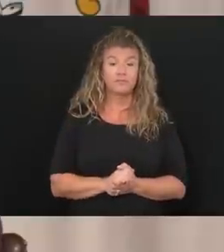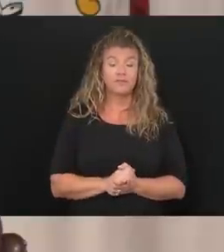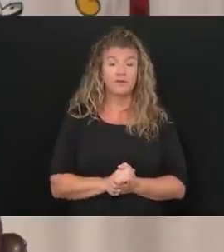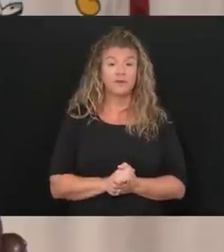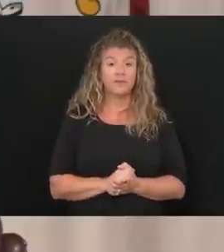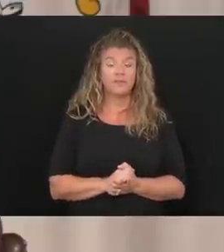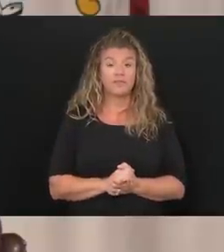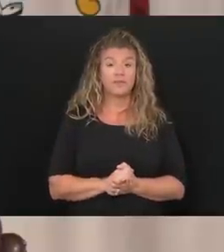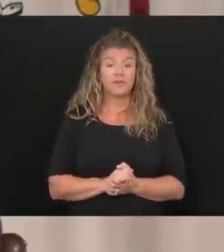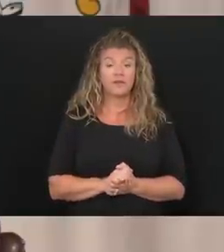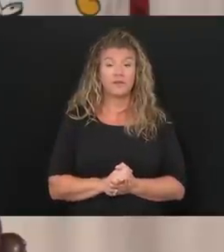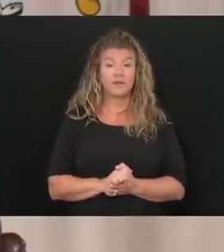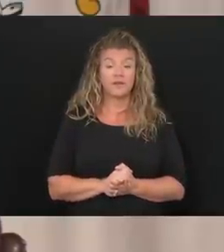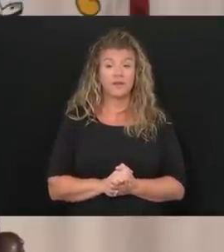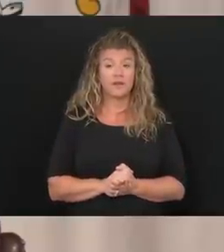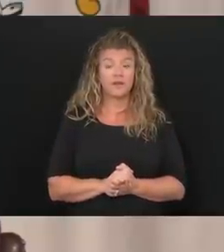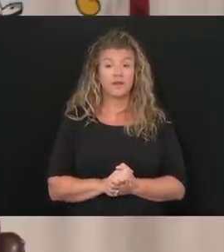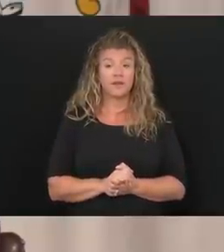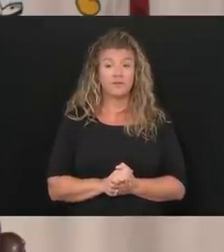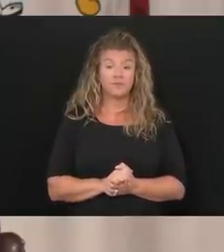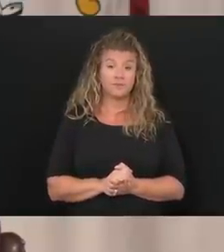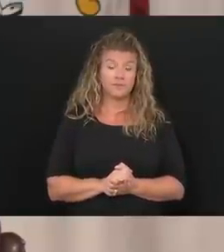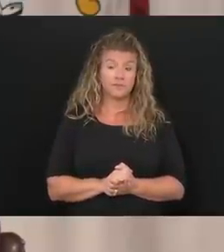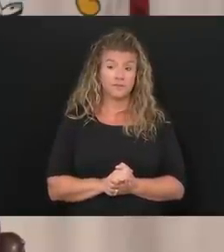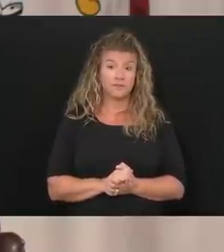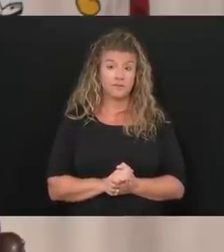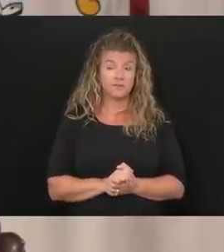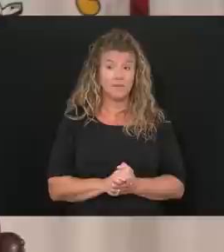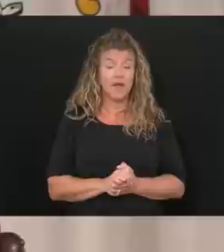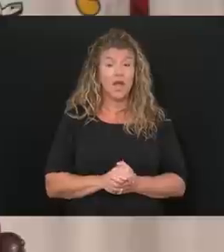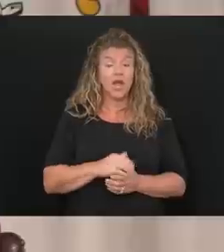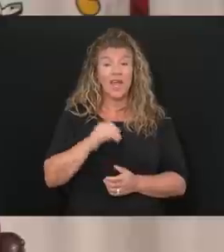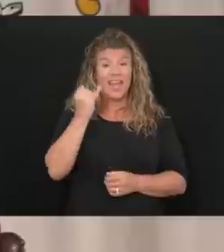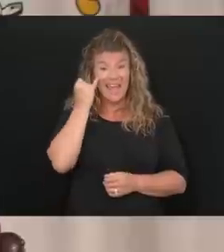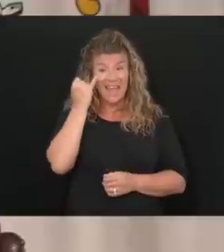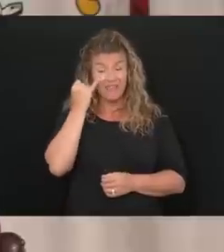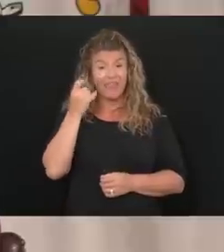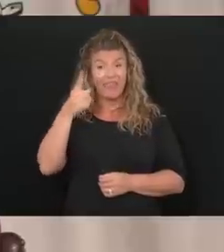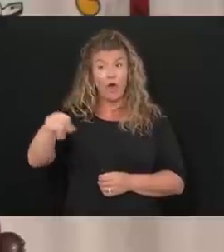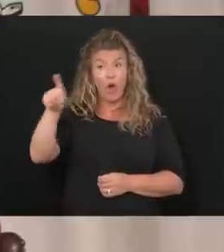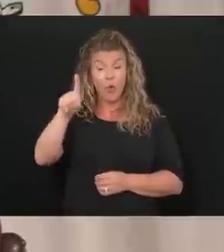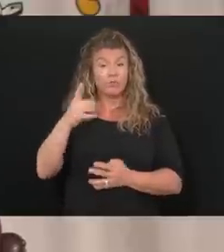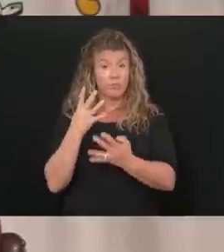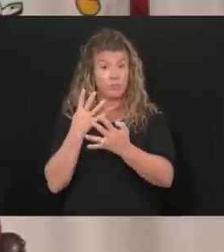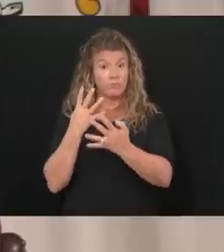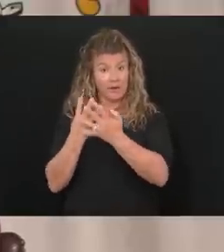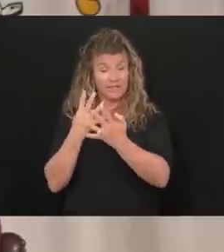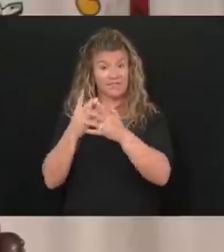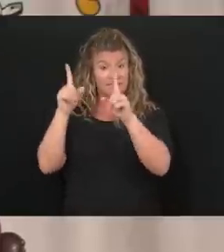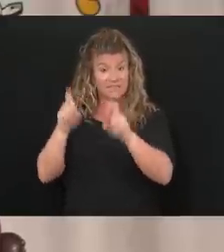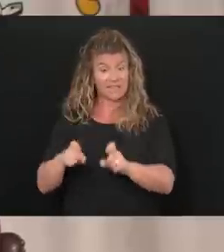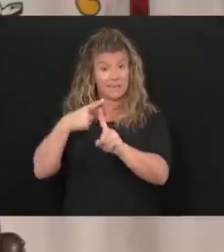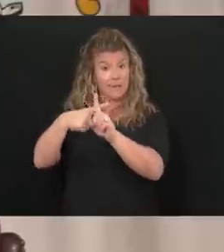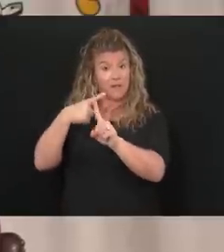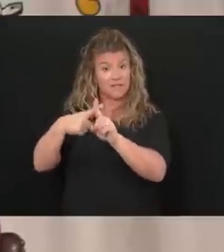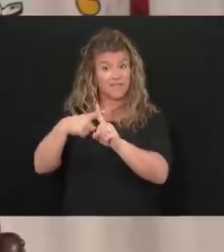positive inmates at the correctional facilities are in good condition at their facilities and in isolation.